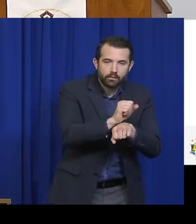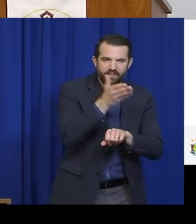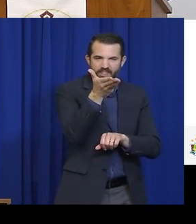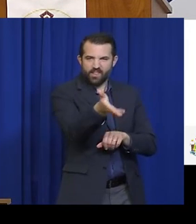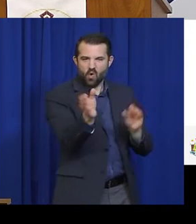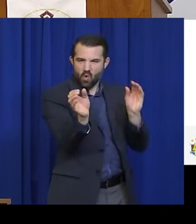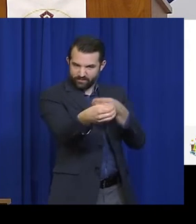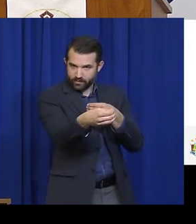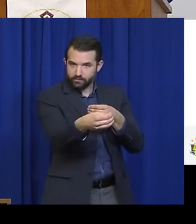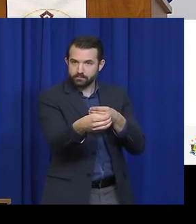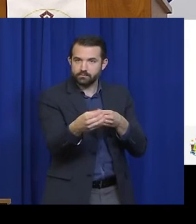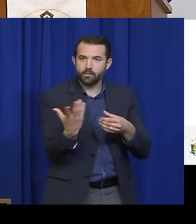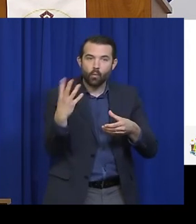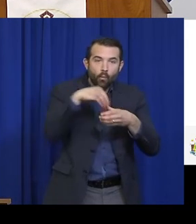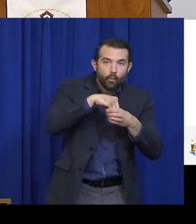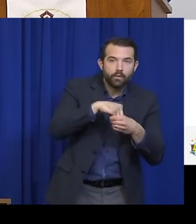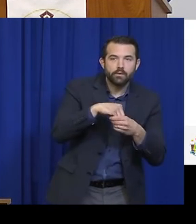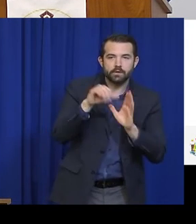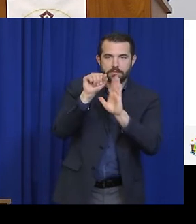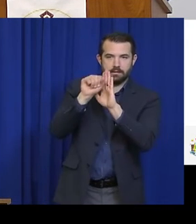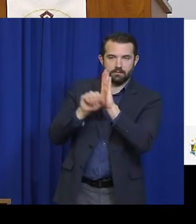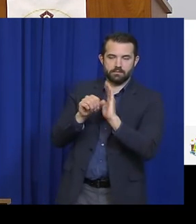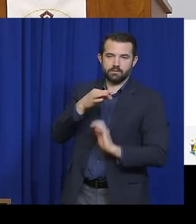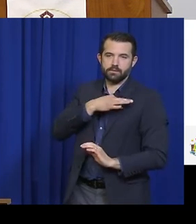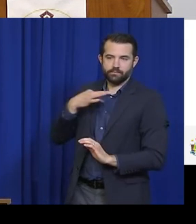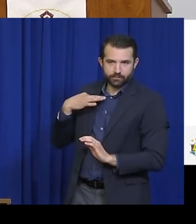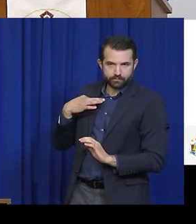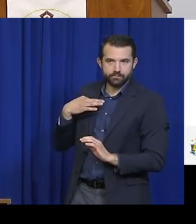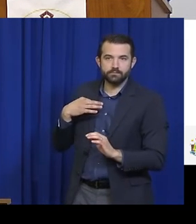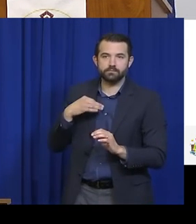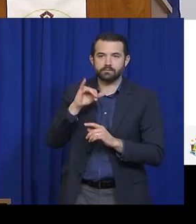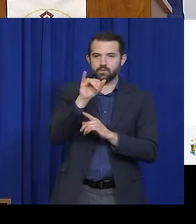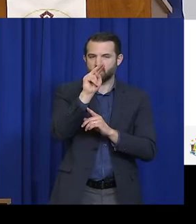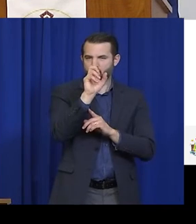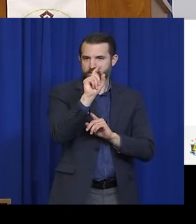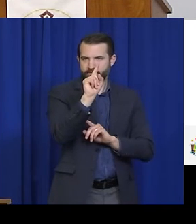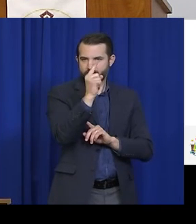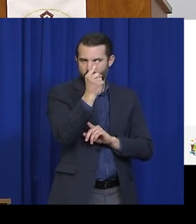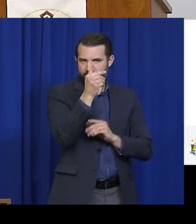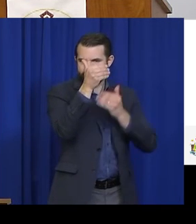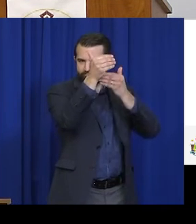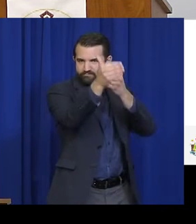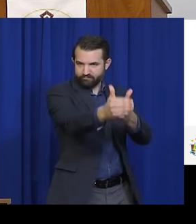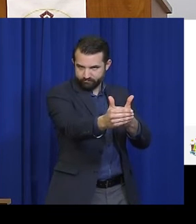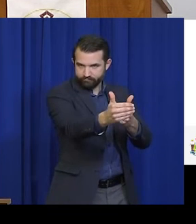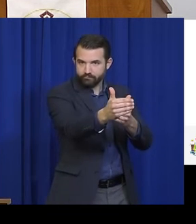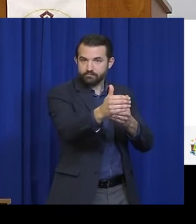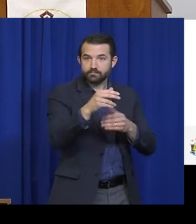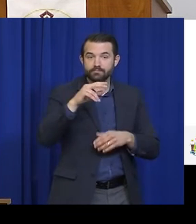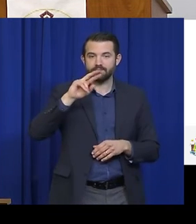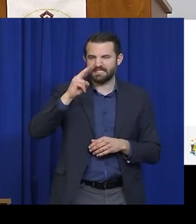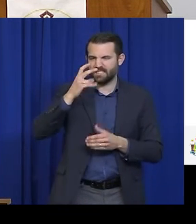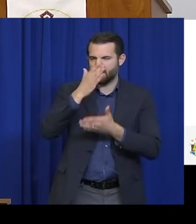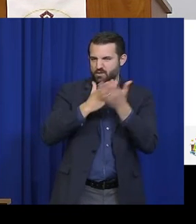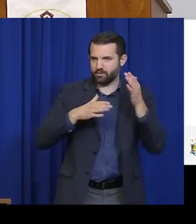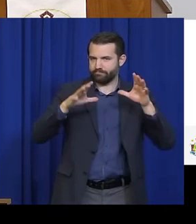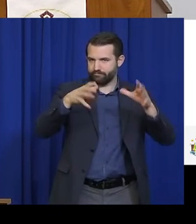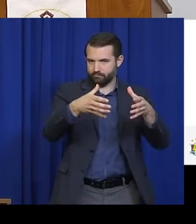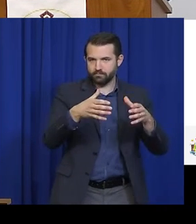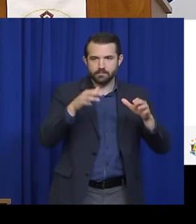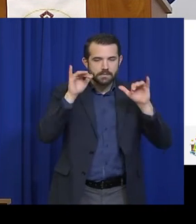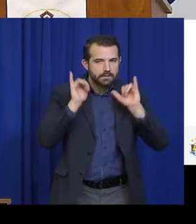including state employees. Stage 2 maintains the recommended 14-day quarantine for people